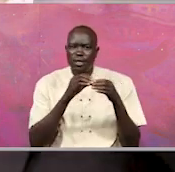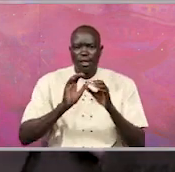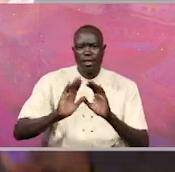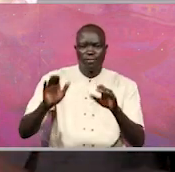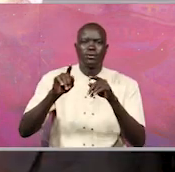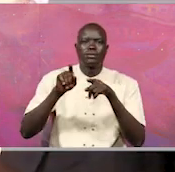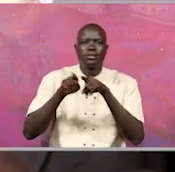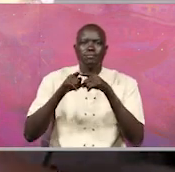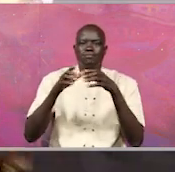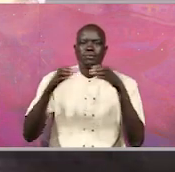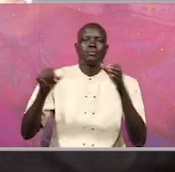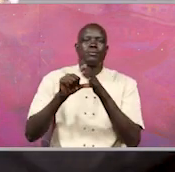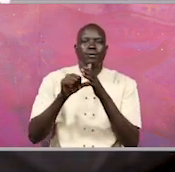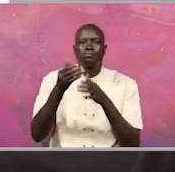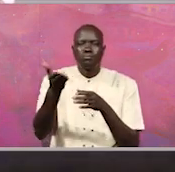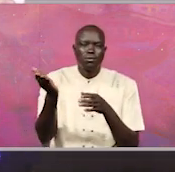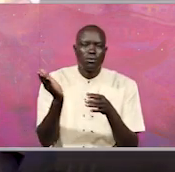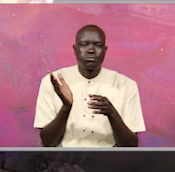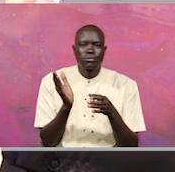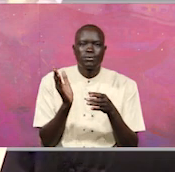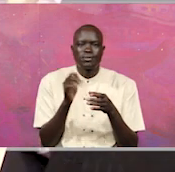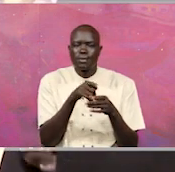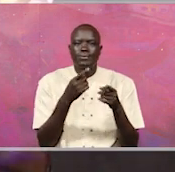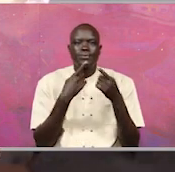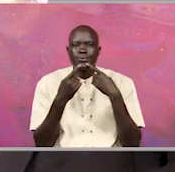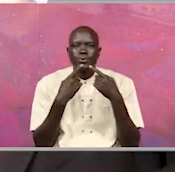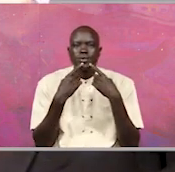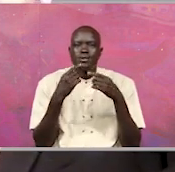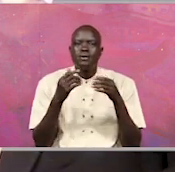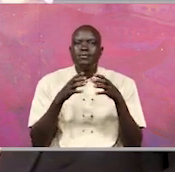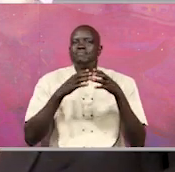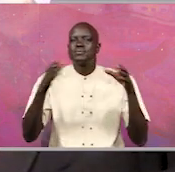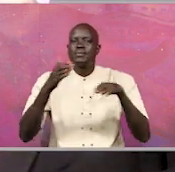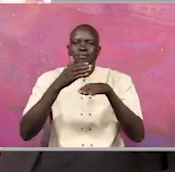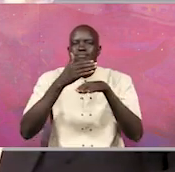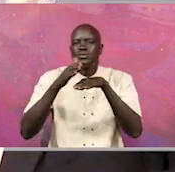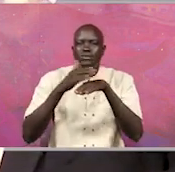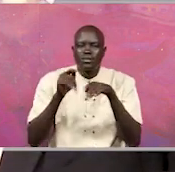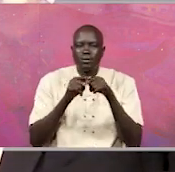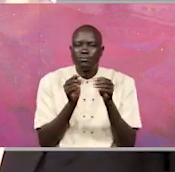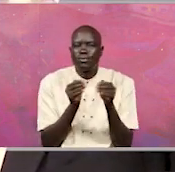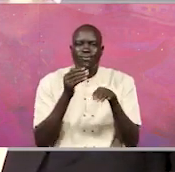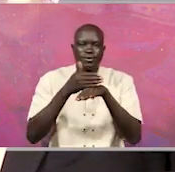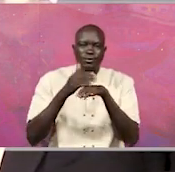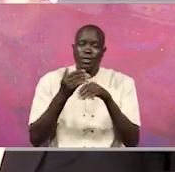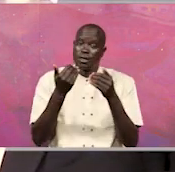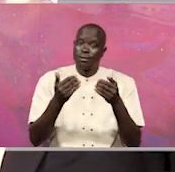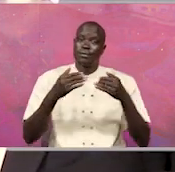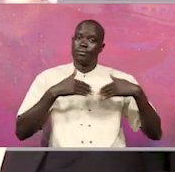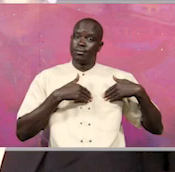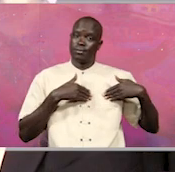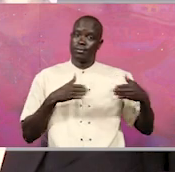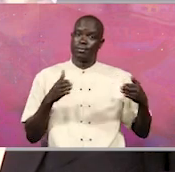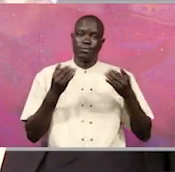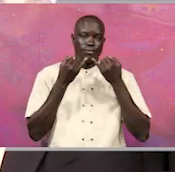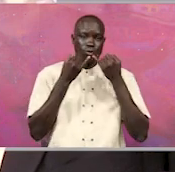untouched the big. Is that when you were talking about the big fish, etc.? Right now, I'm telling you, at least in